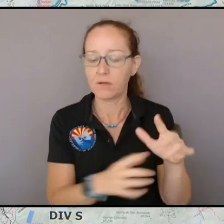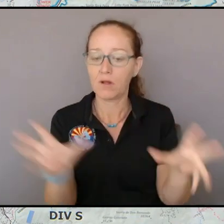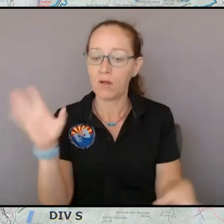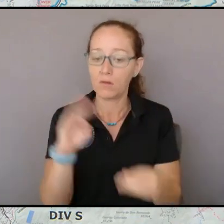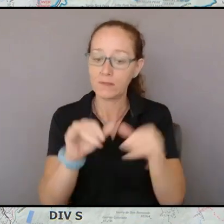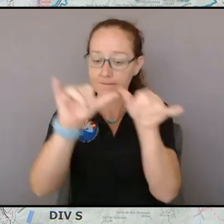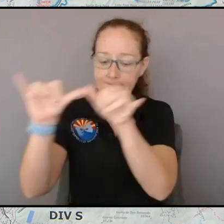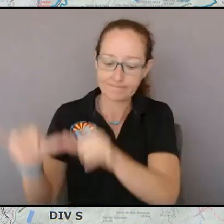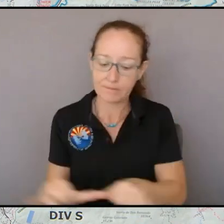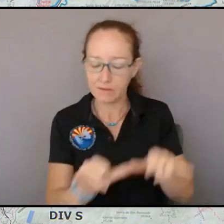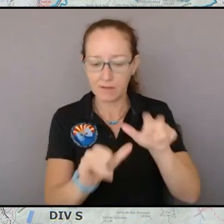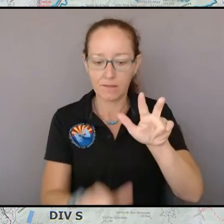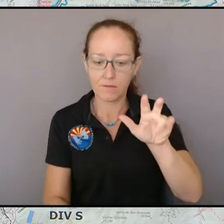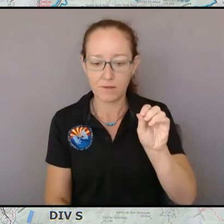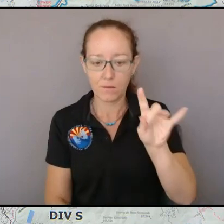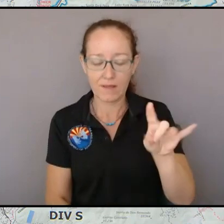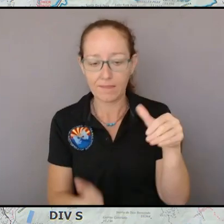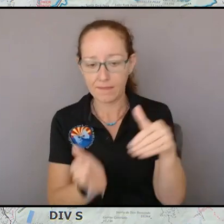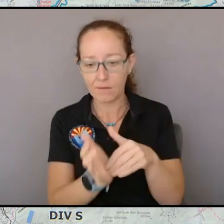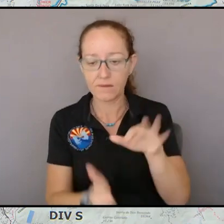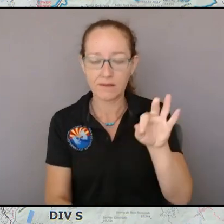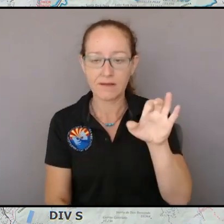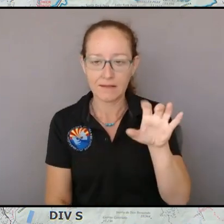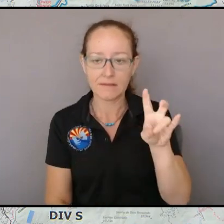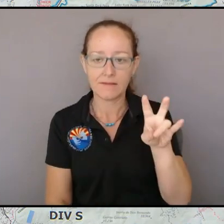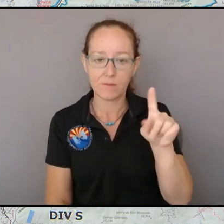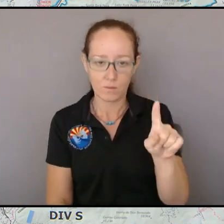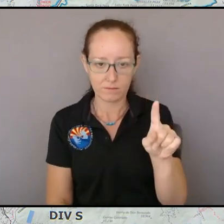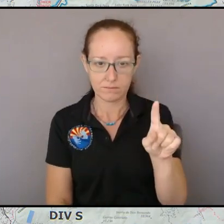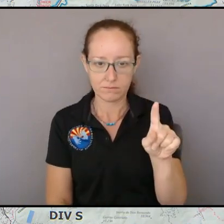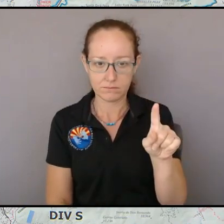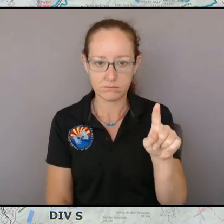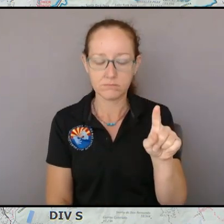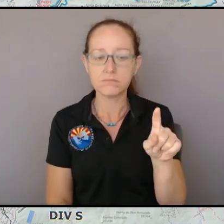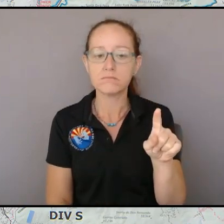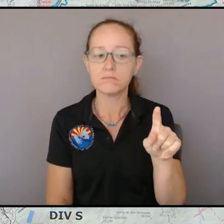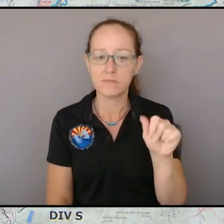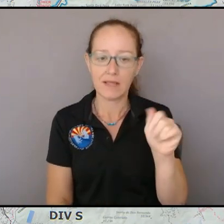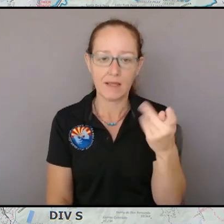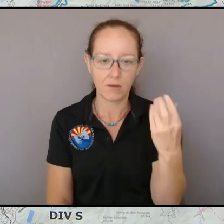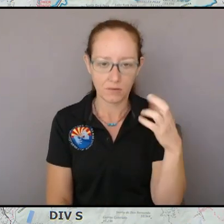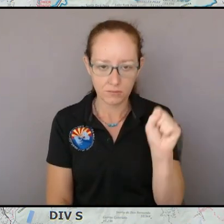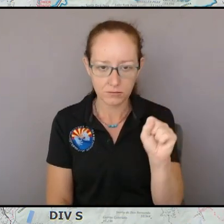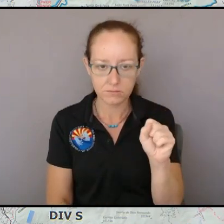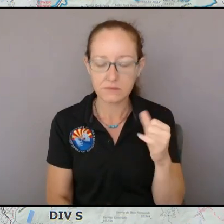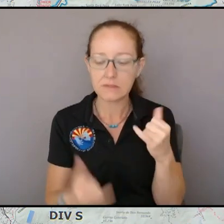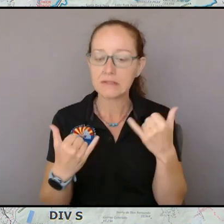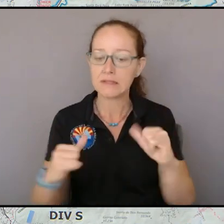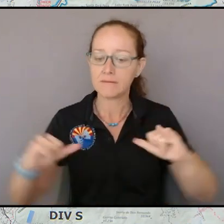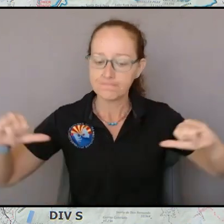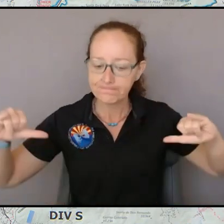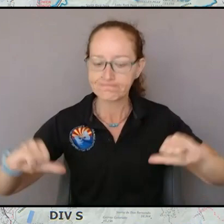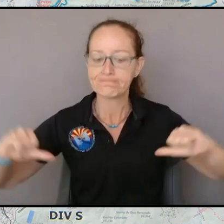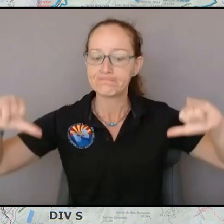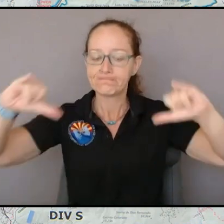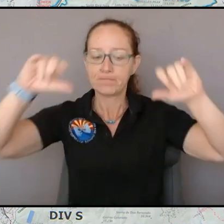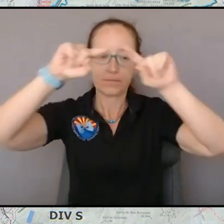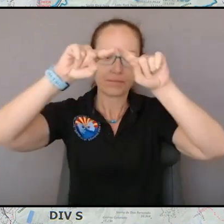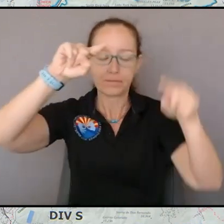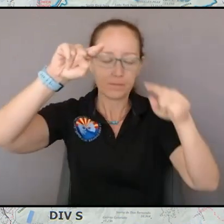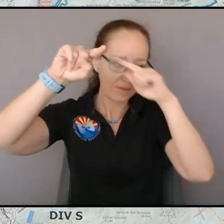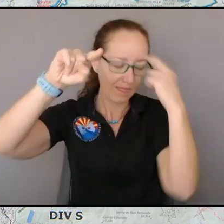nine hundred and seventy one the fire still shown at 40% contained there are two thousand